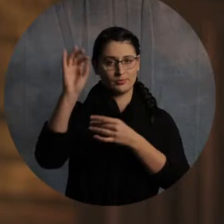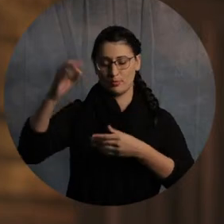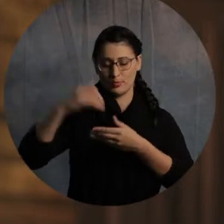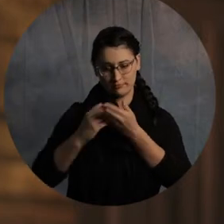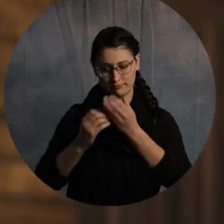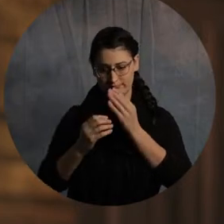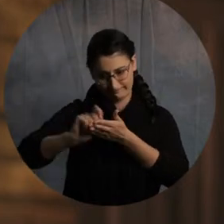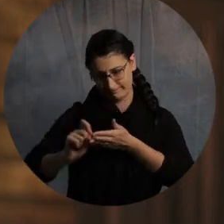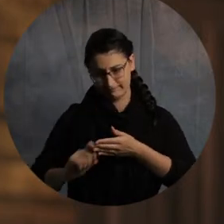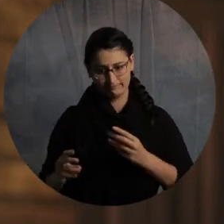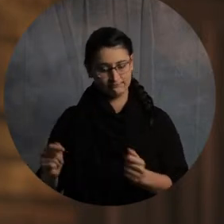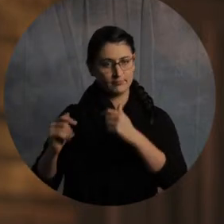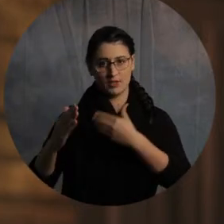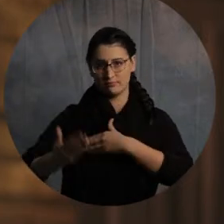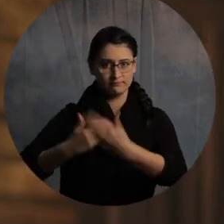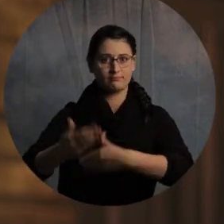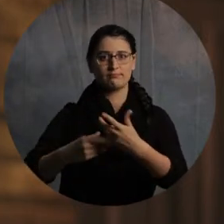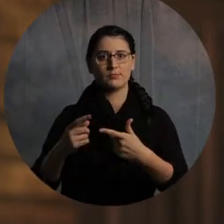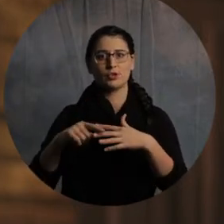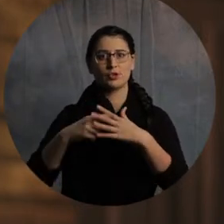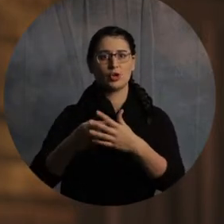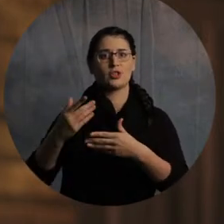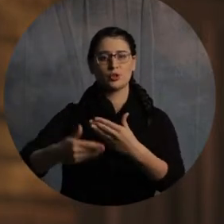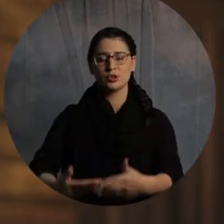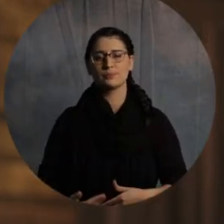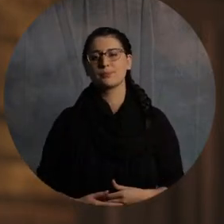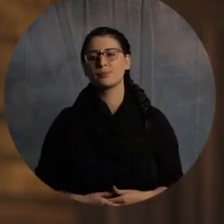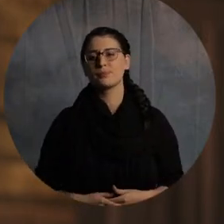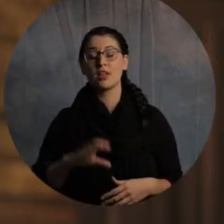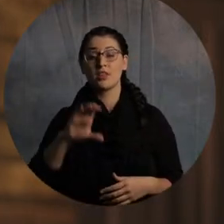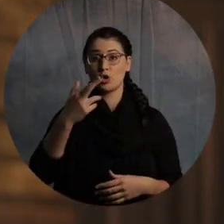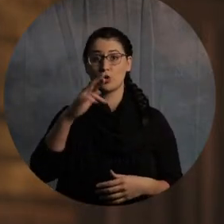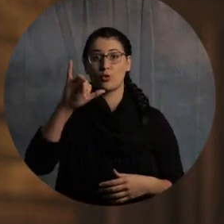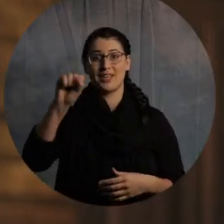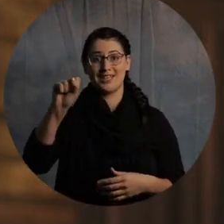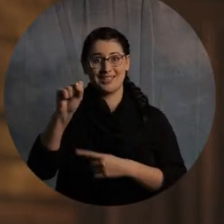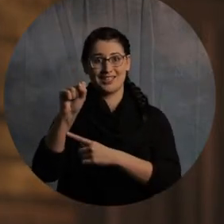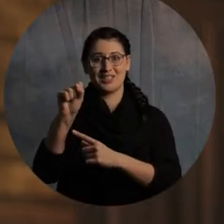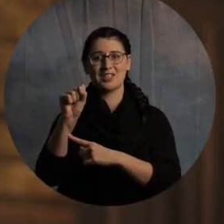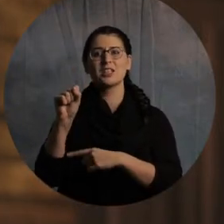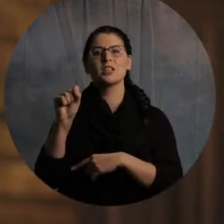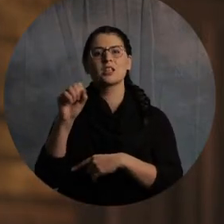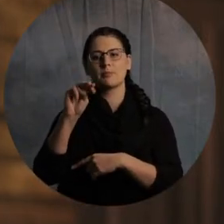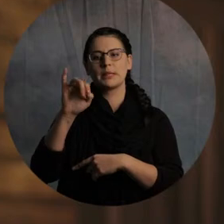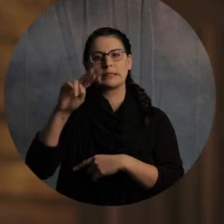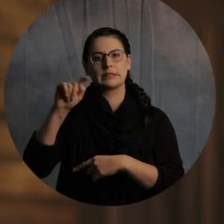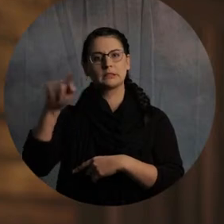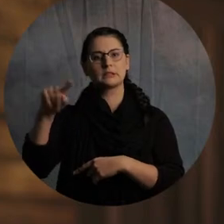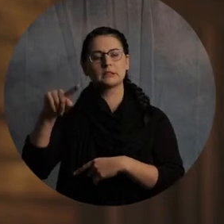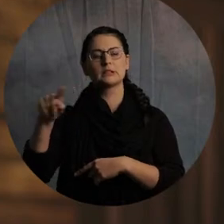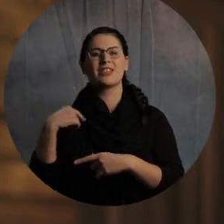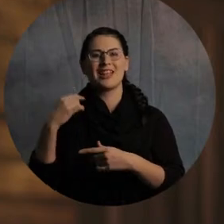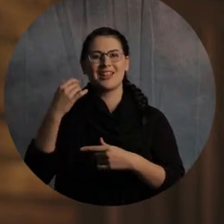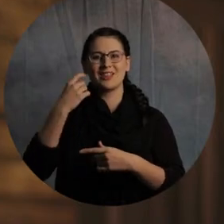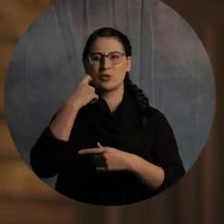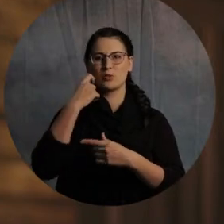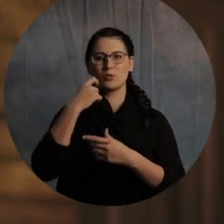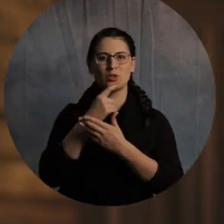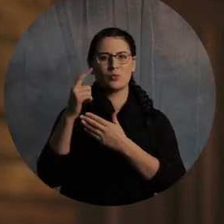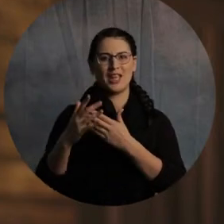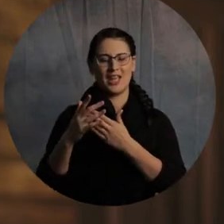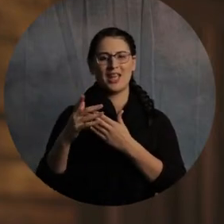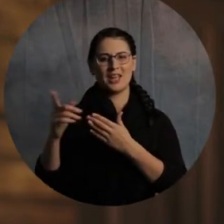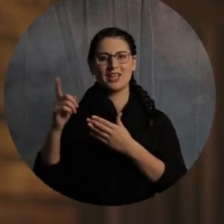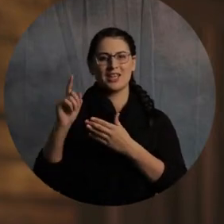phenomenal job of kicking the series off. And then, Chris bookended that this previous weekend. If you didn't get to hear it, you can go to our Facebook